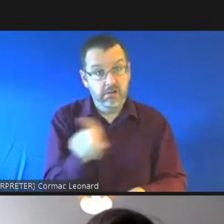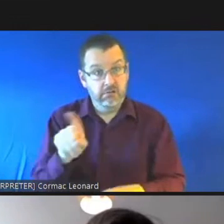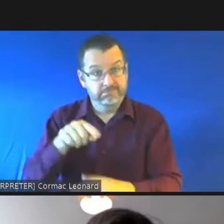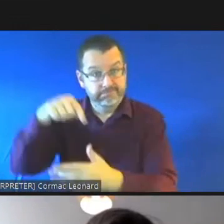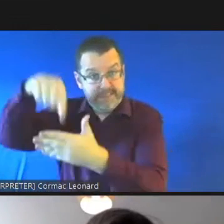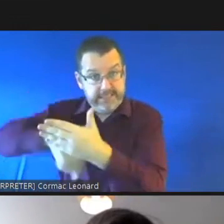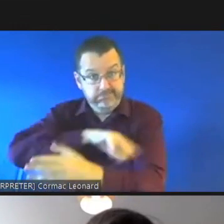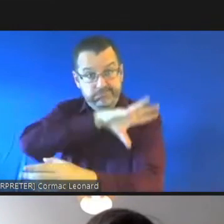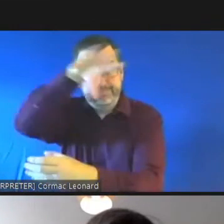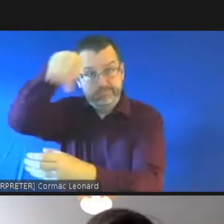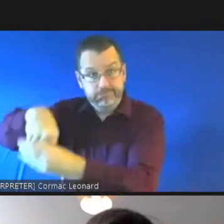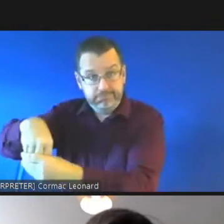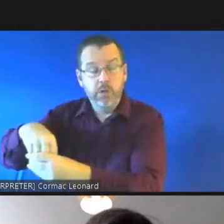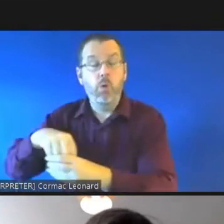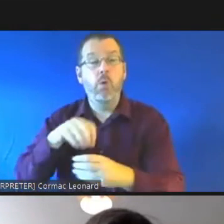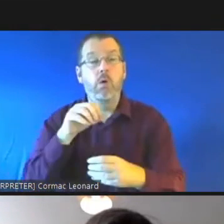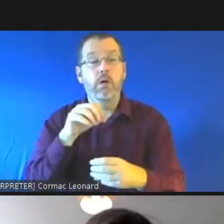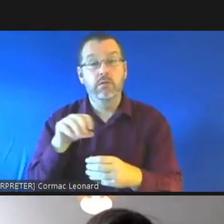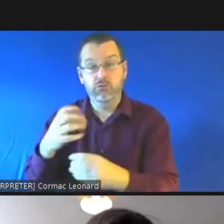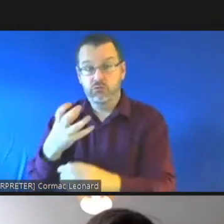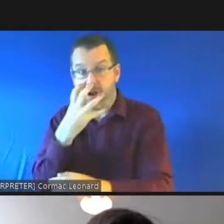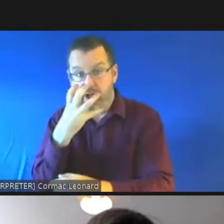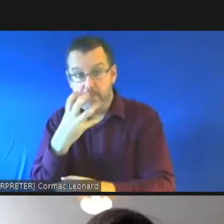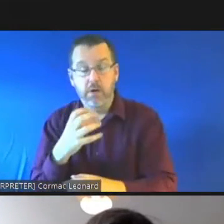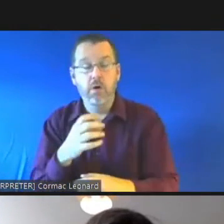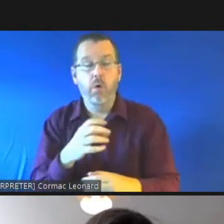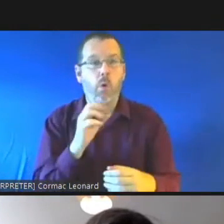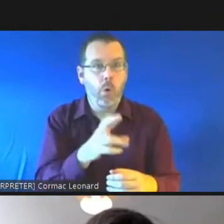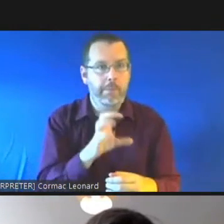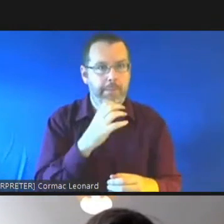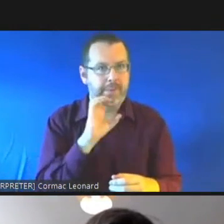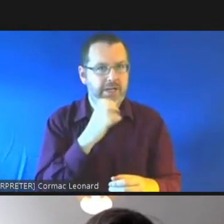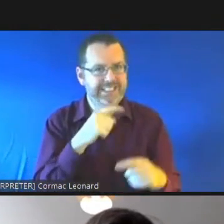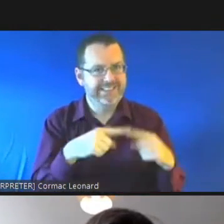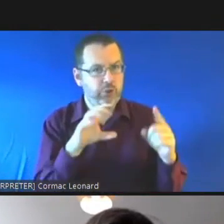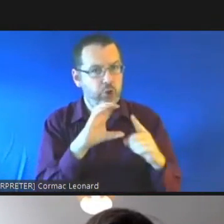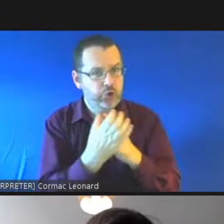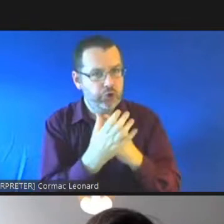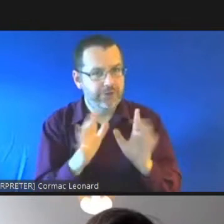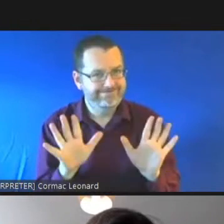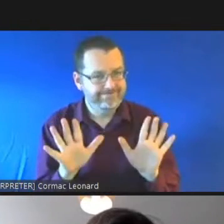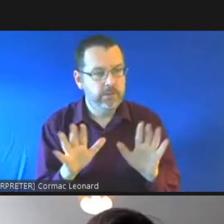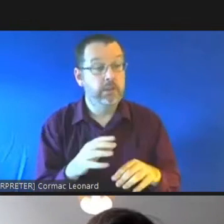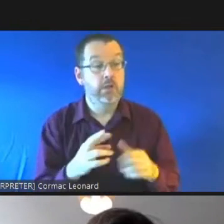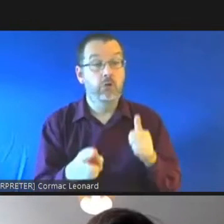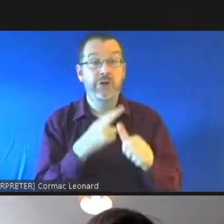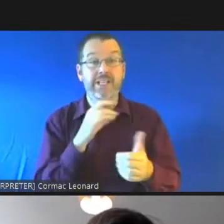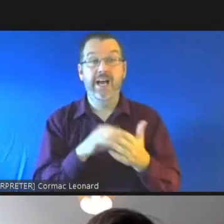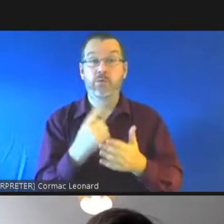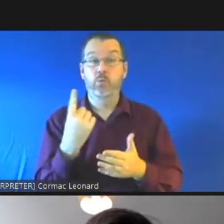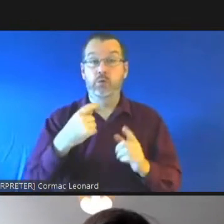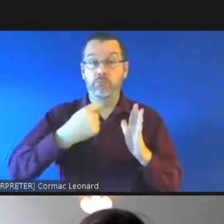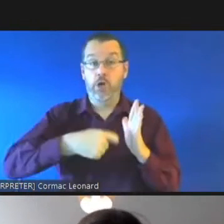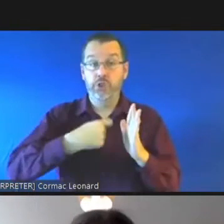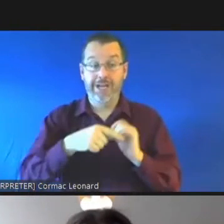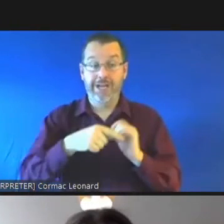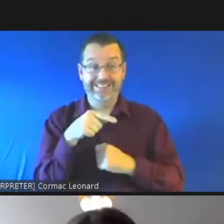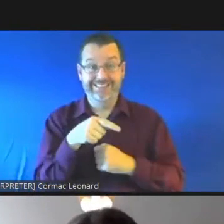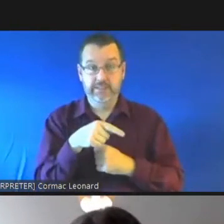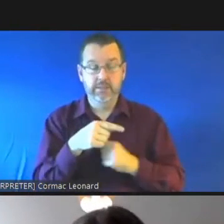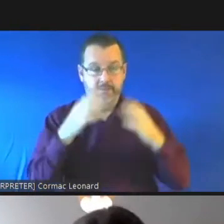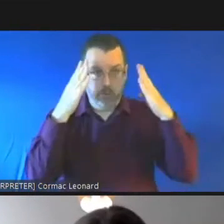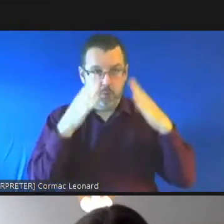engage for cultural reasons so they're not the same um we already have one project um that focuses on